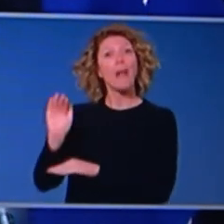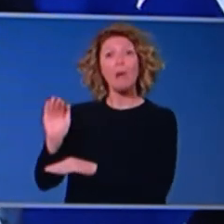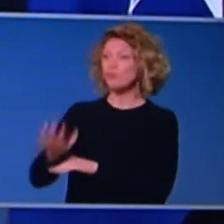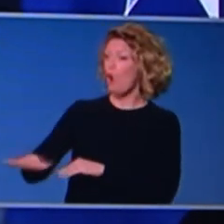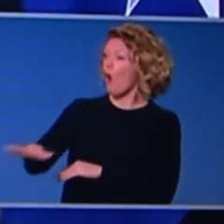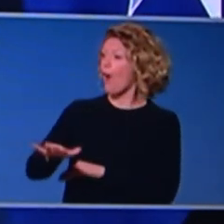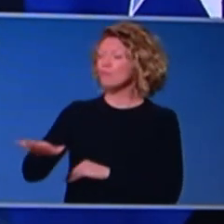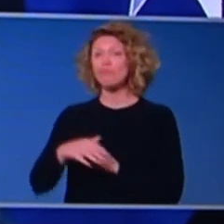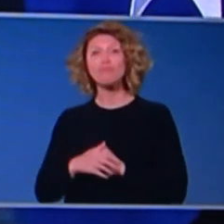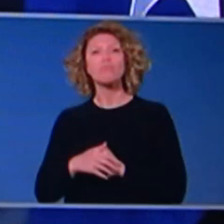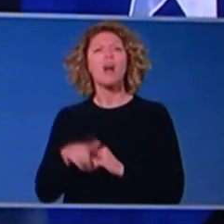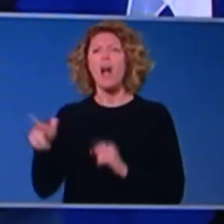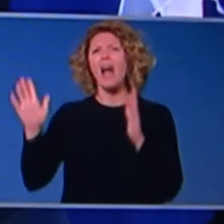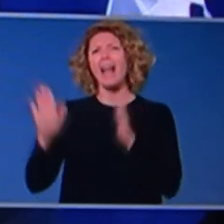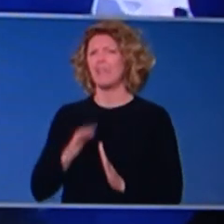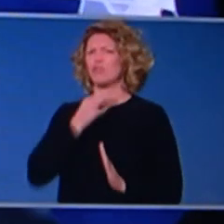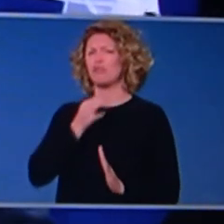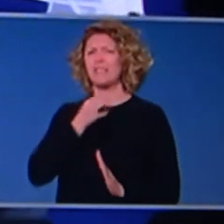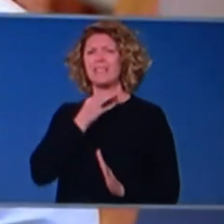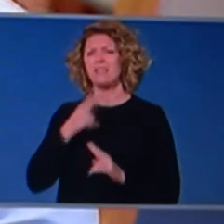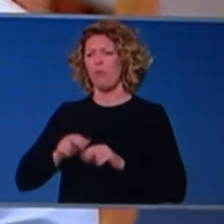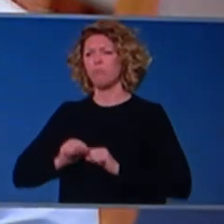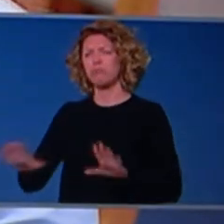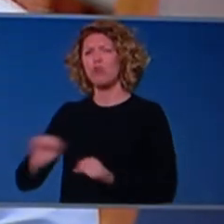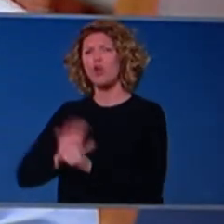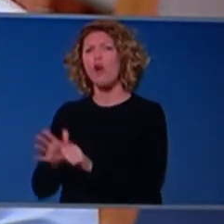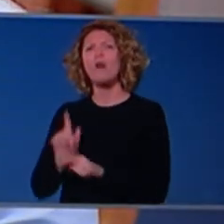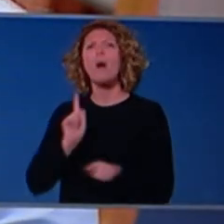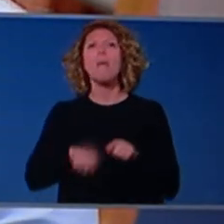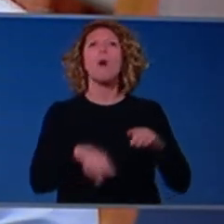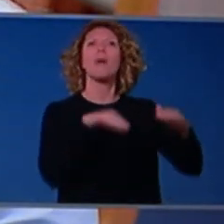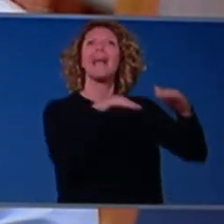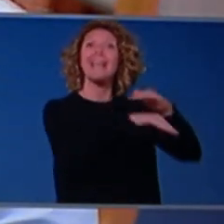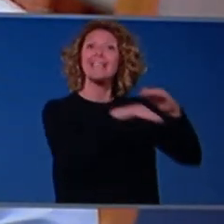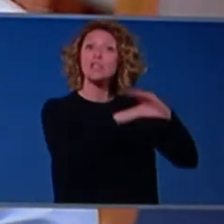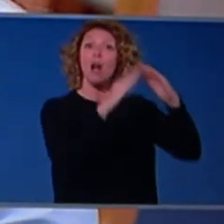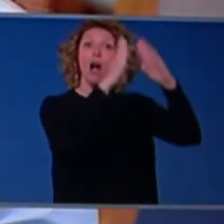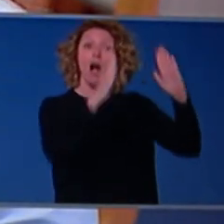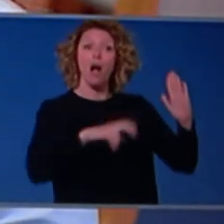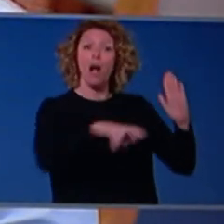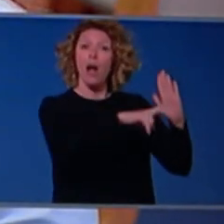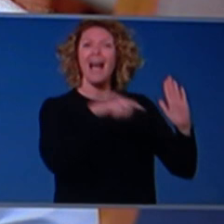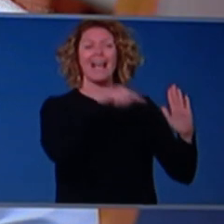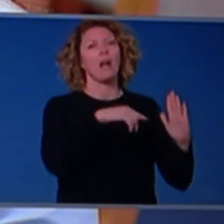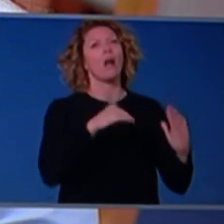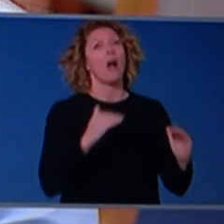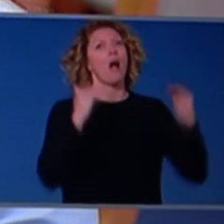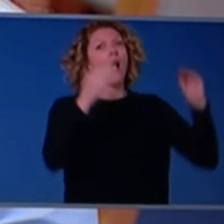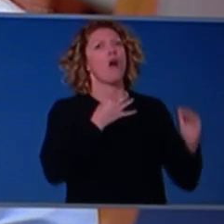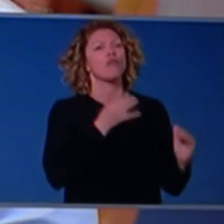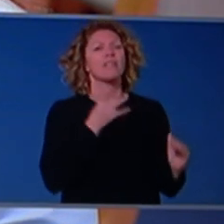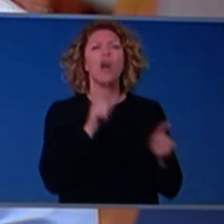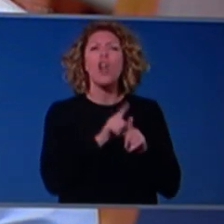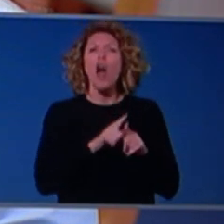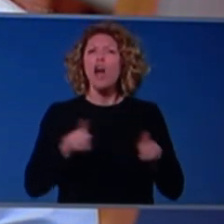setting for COVID-19 transmission. A lot more of the risk is in indoor facilities, not just playing indoor, but, uh, indoor change rooms